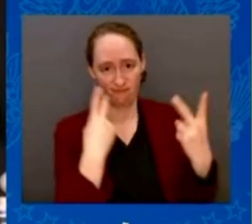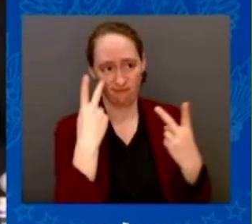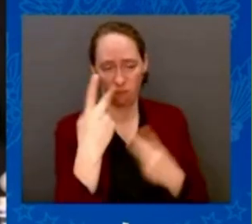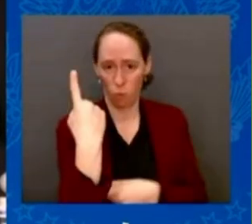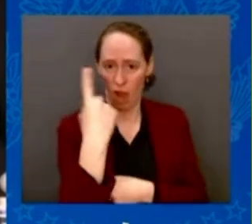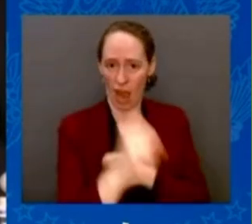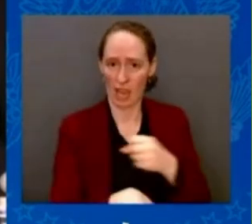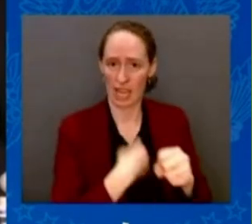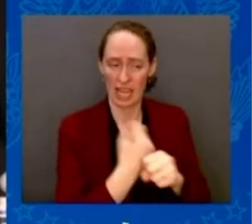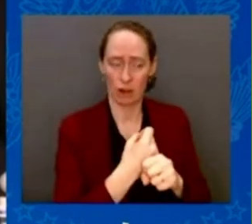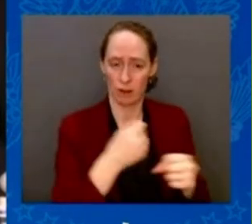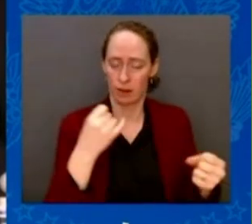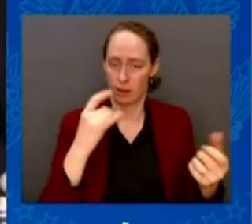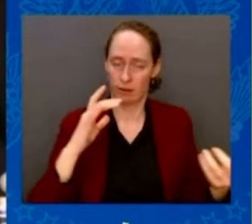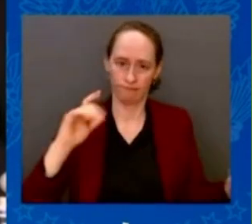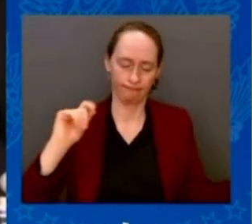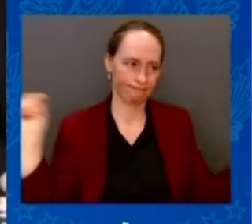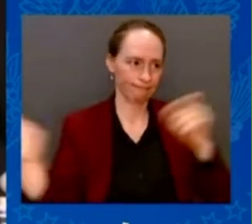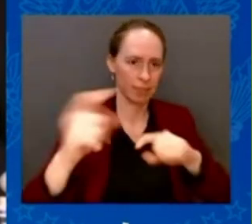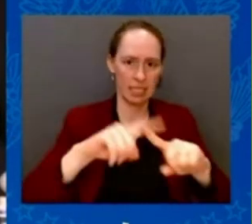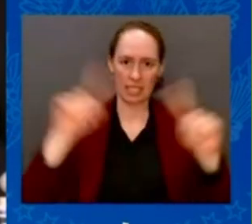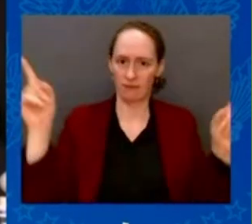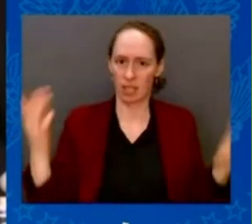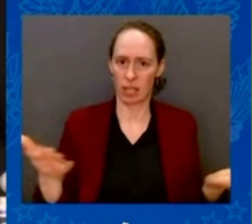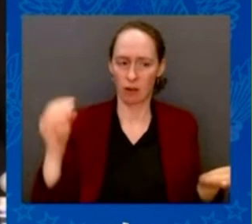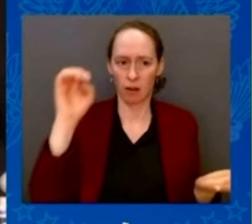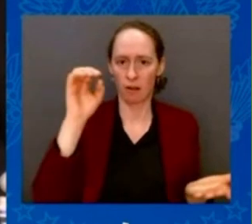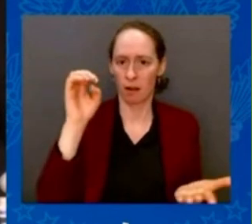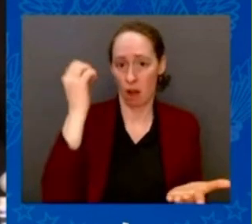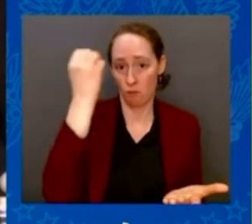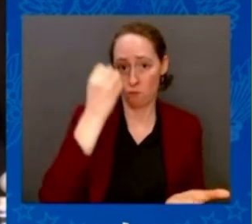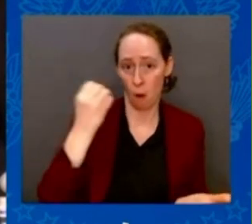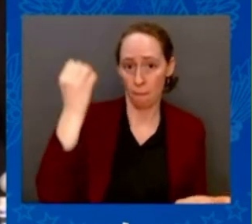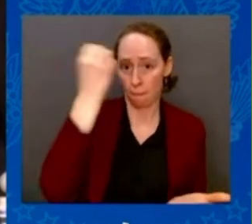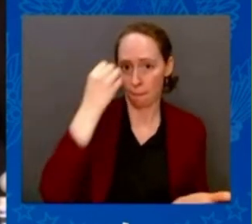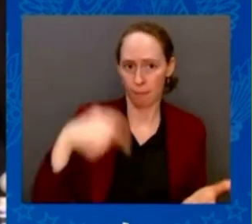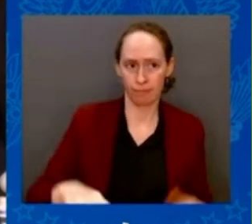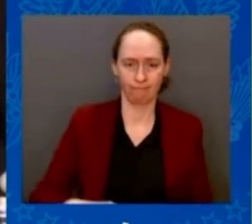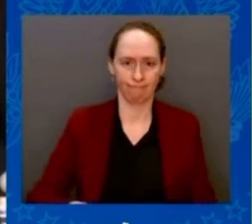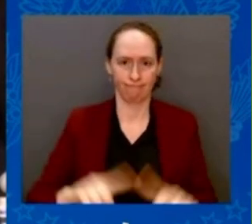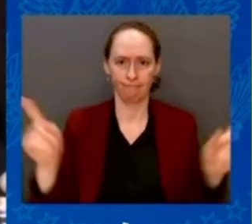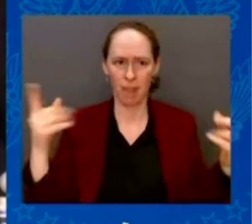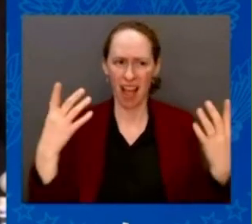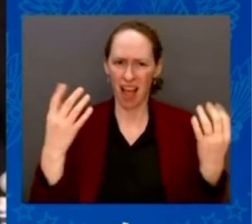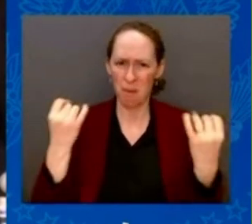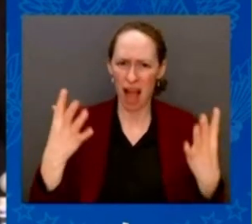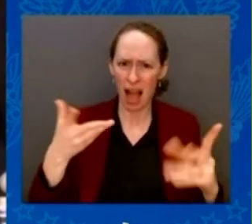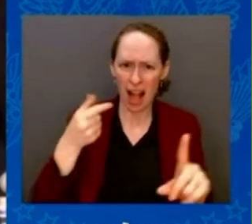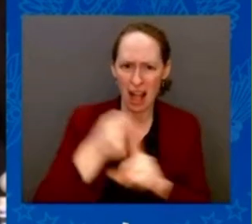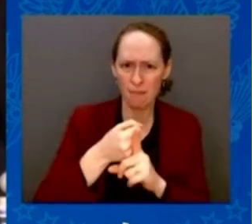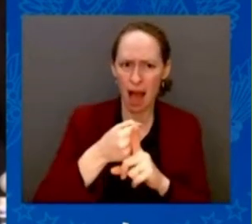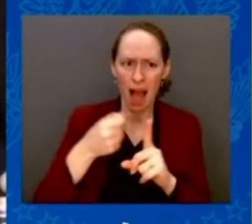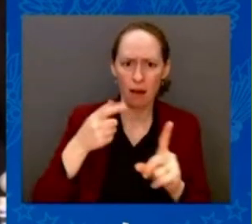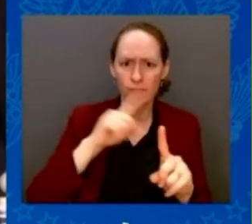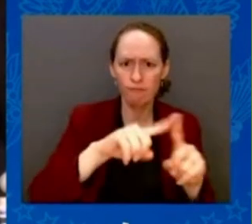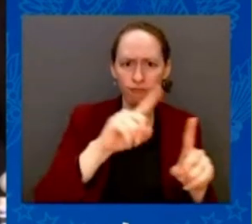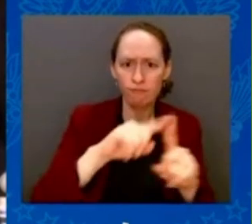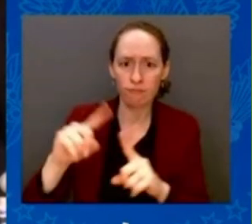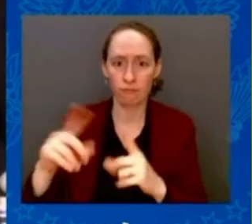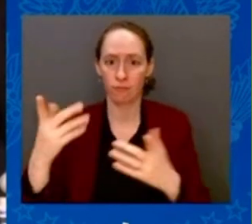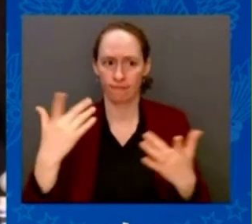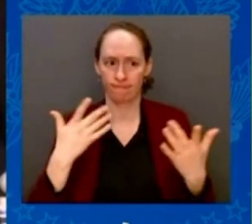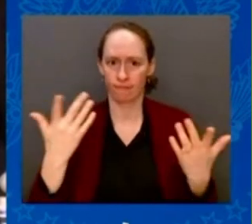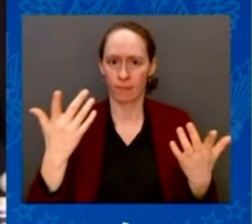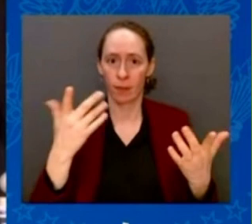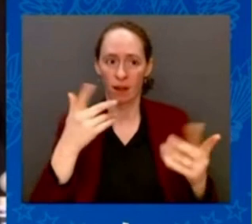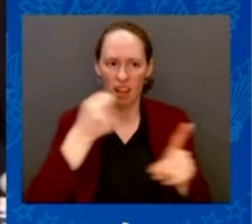security situation across the world. I am speaking about the brutal, full-scale Russian aggression